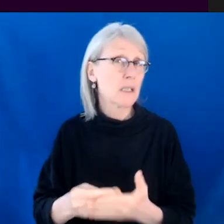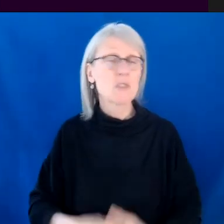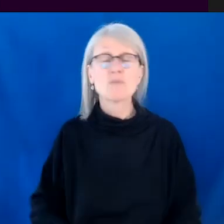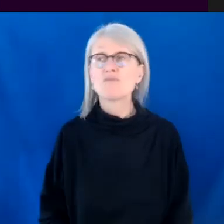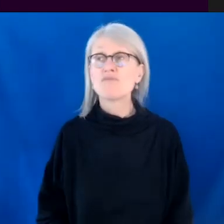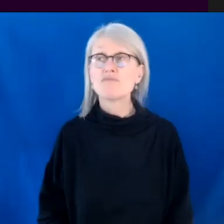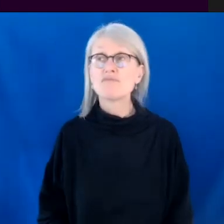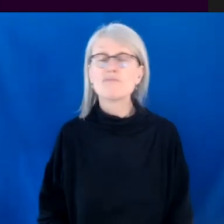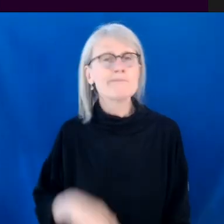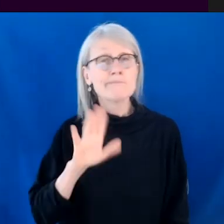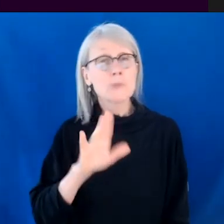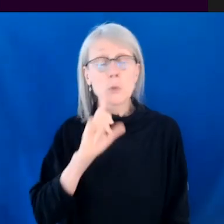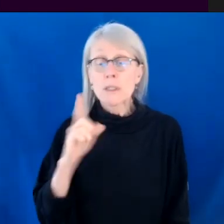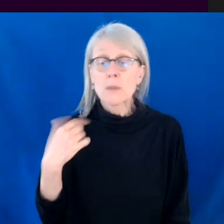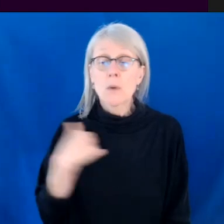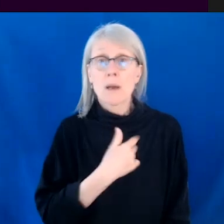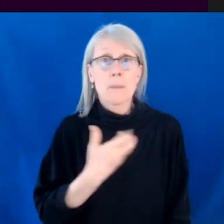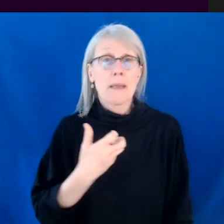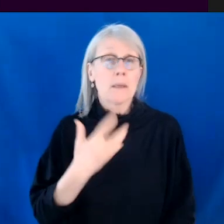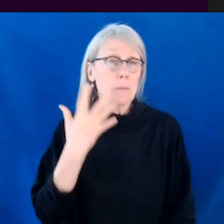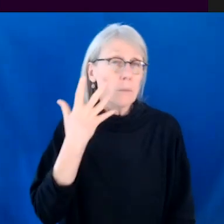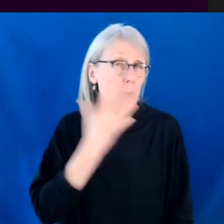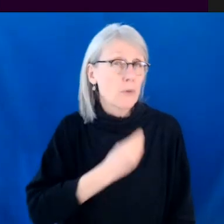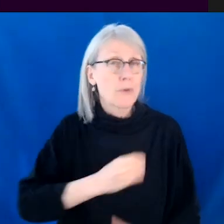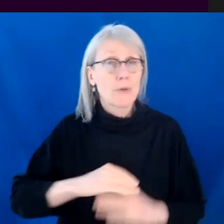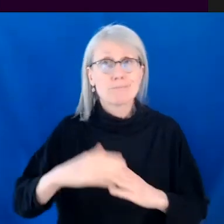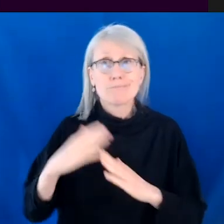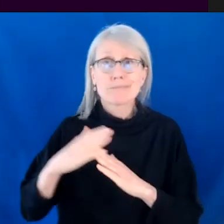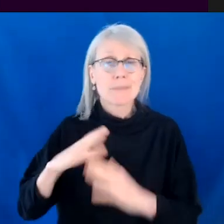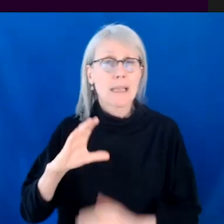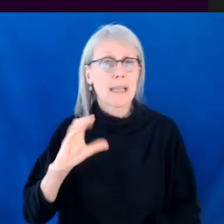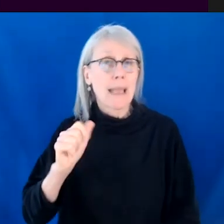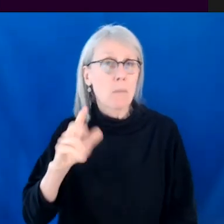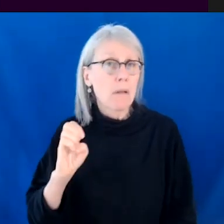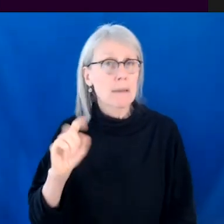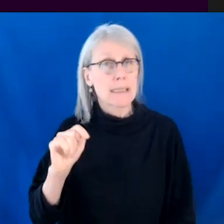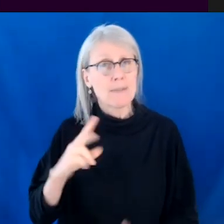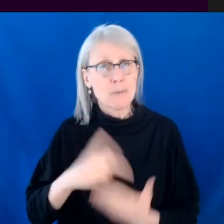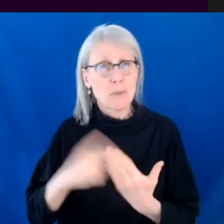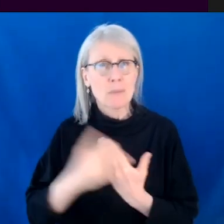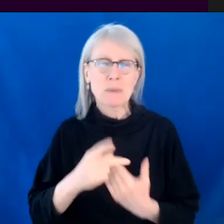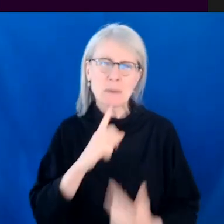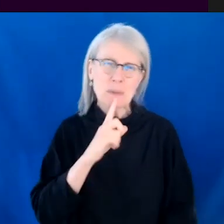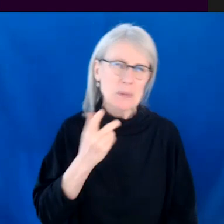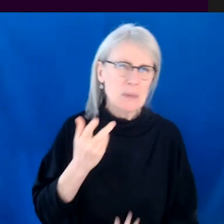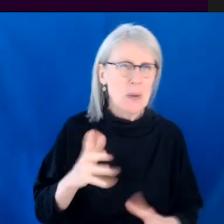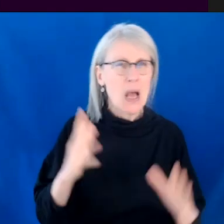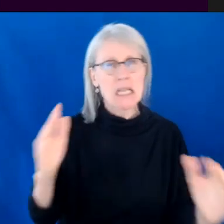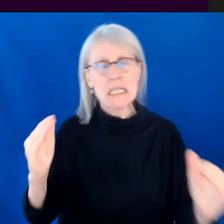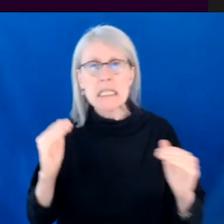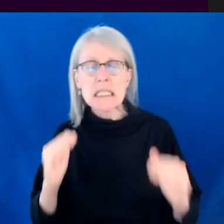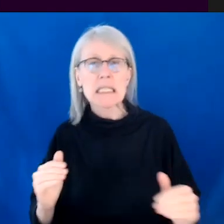want to make this beautiful, like premium cable looking show. And we don't want to sacrifice that